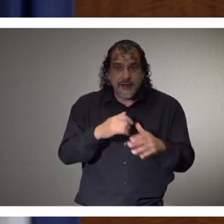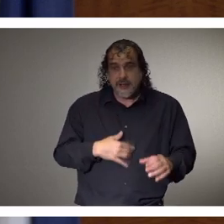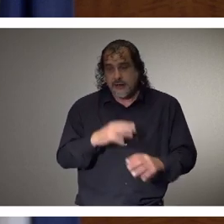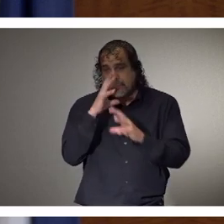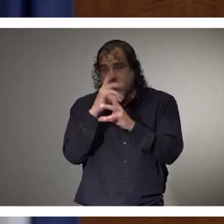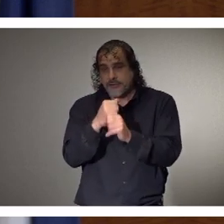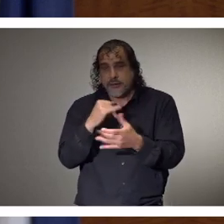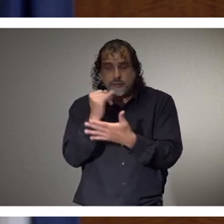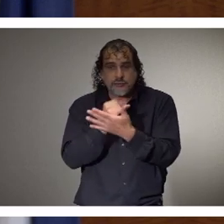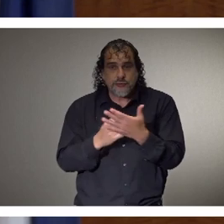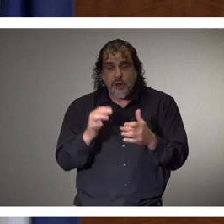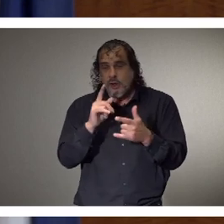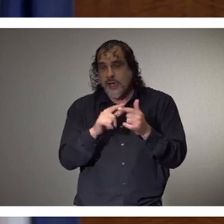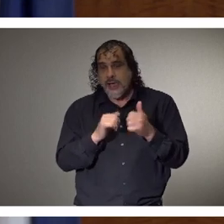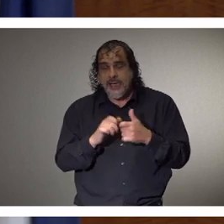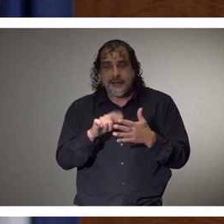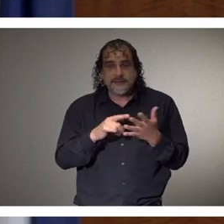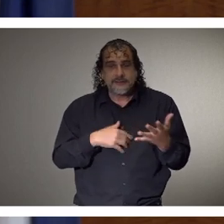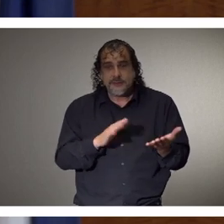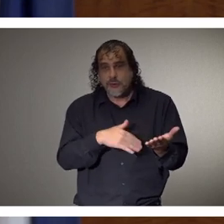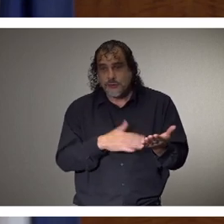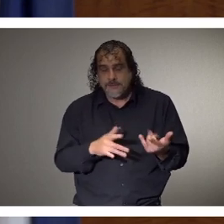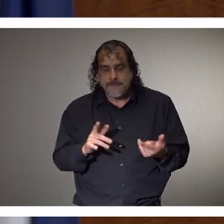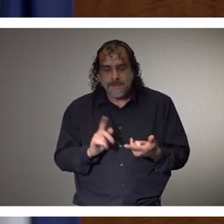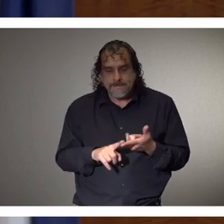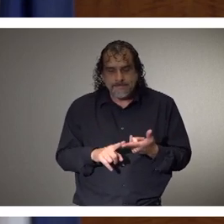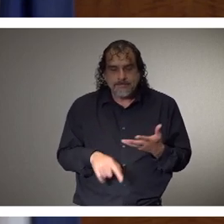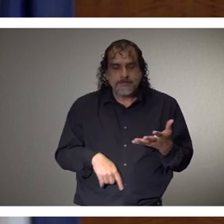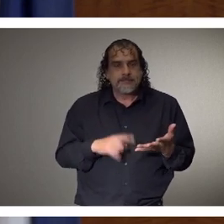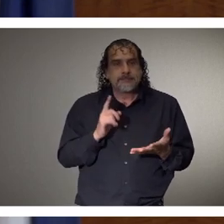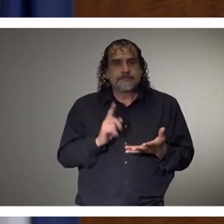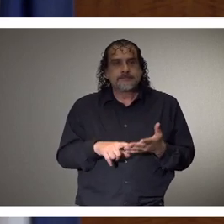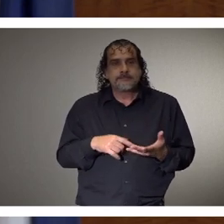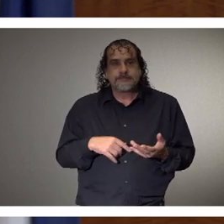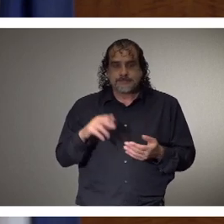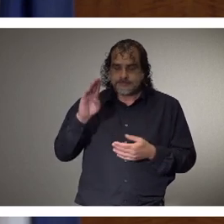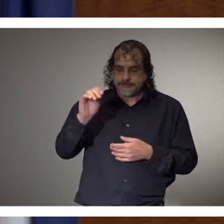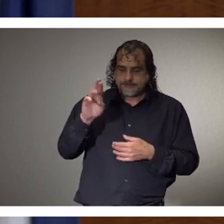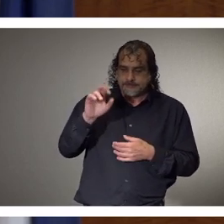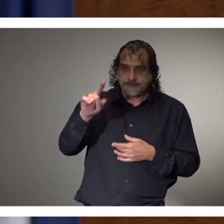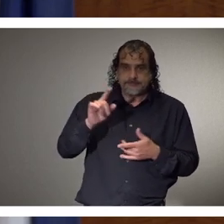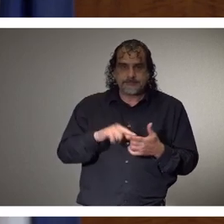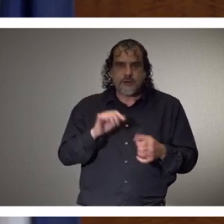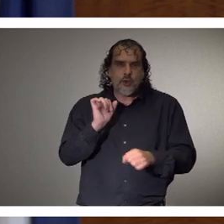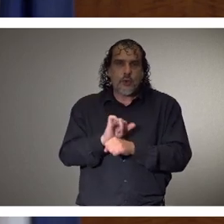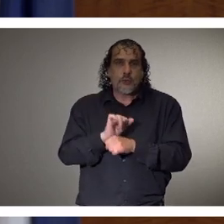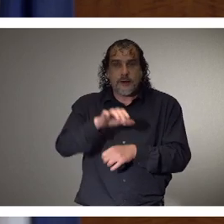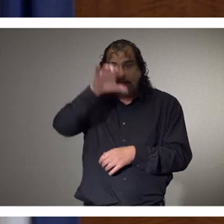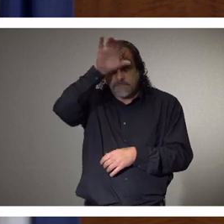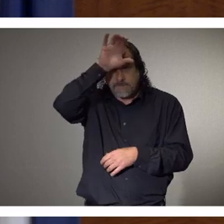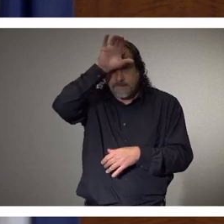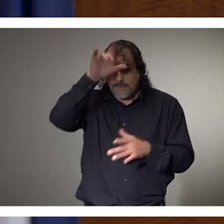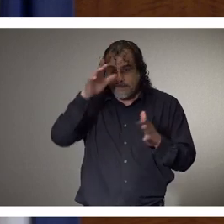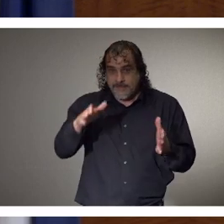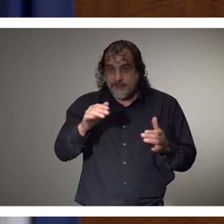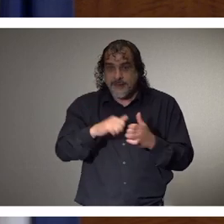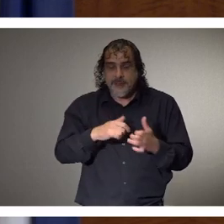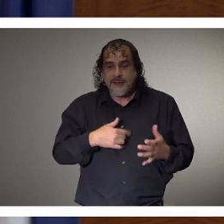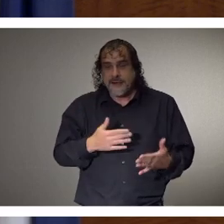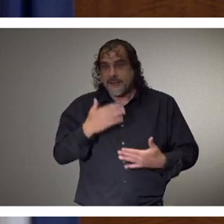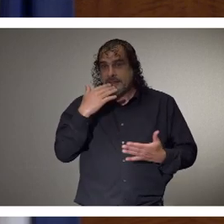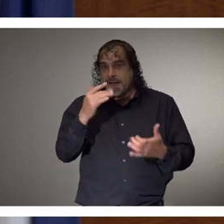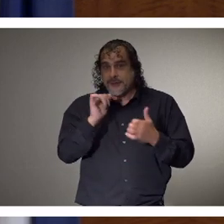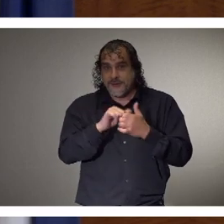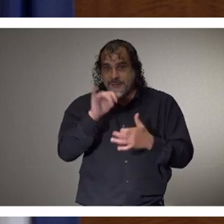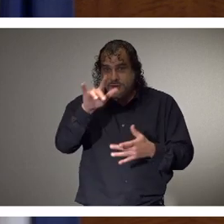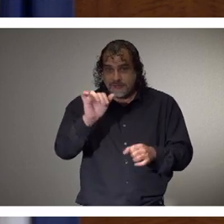listen to music. Happy birthday, Malik. Brad Whittington is a hard-working first responder. Brad, thank you for your service to our country. Thank